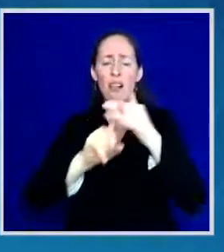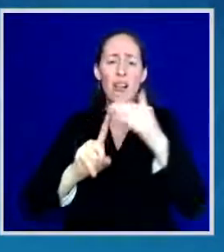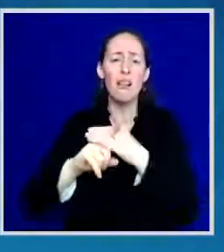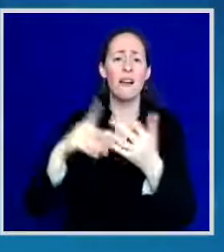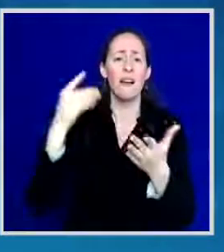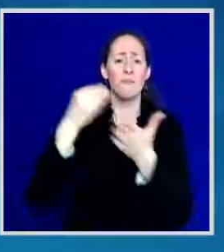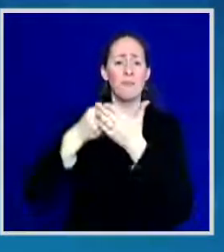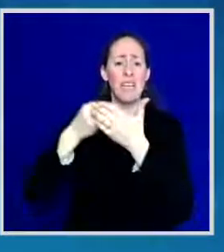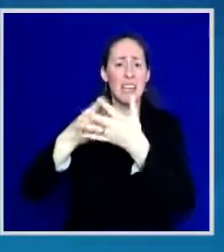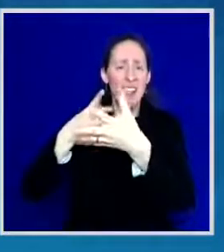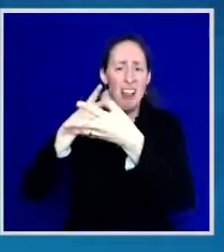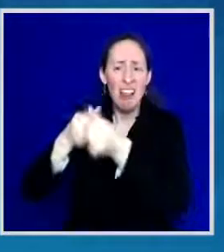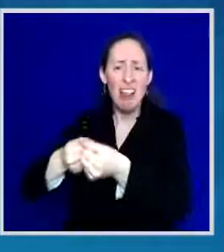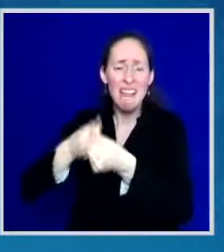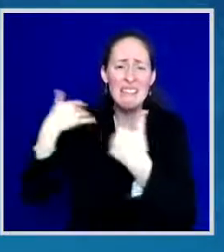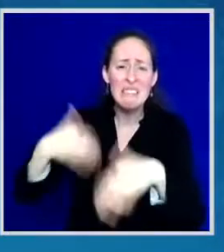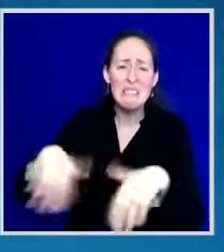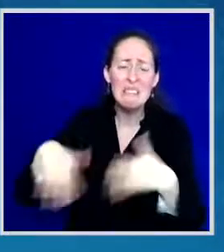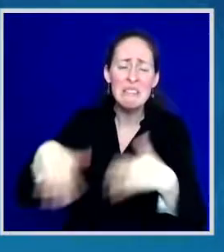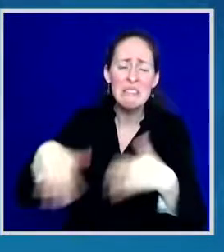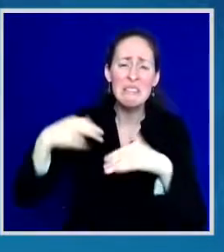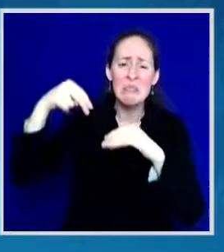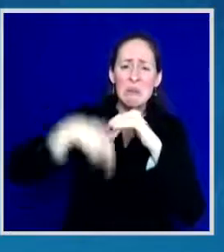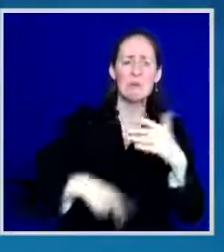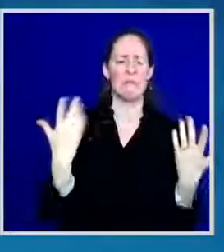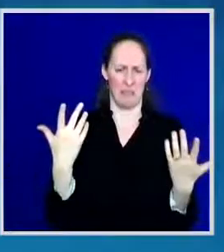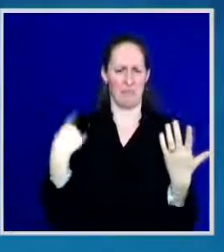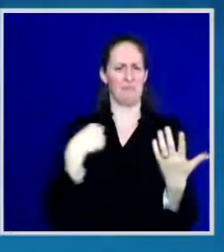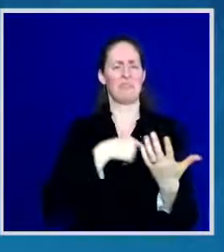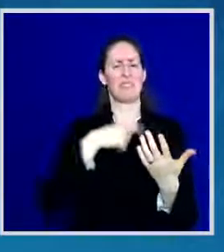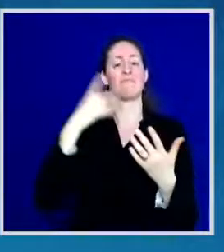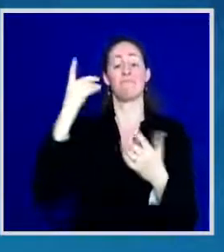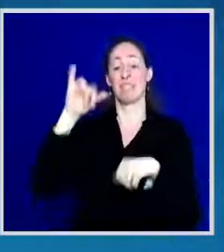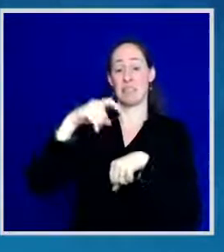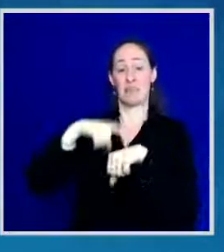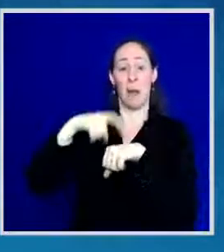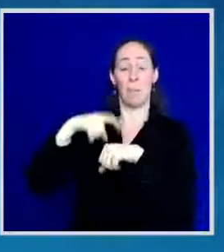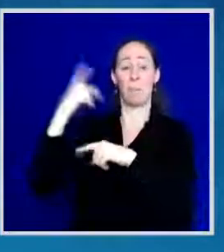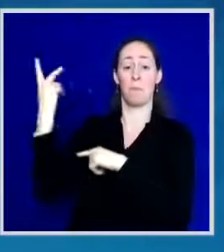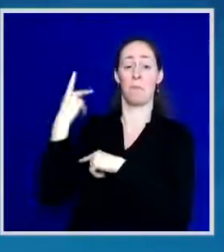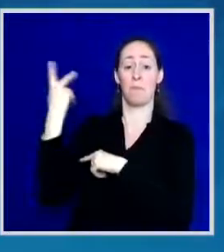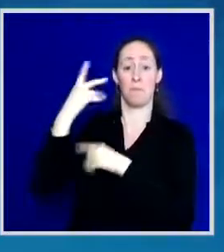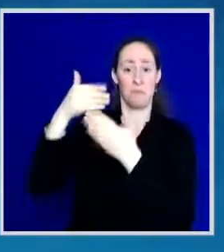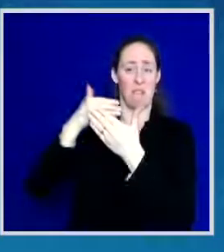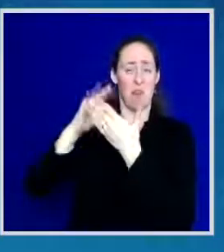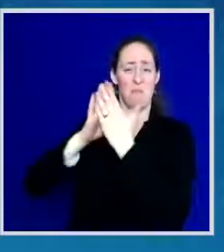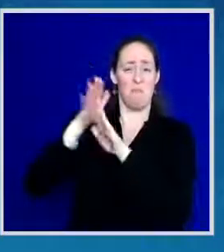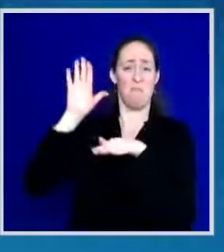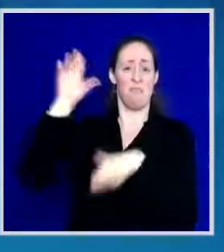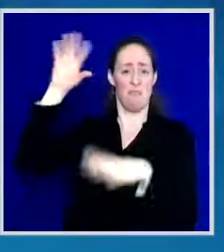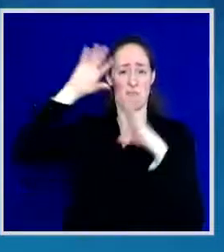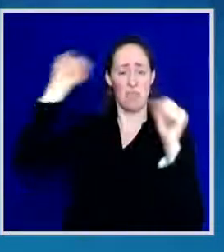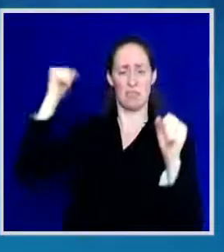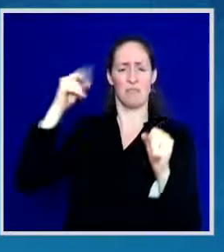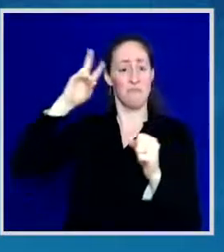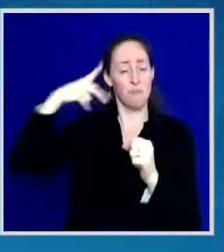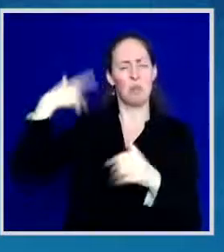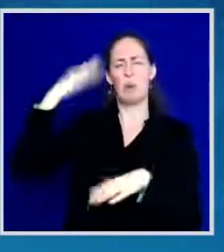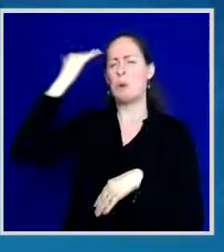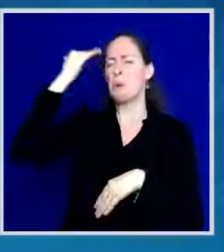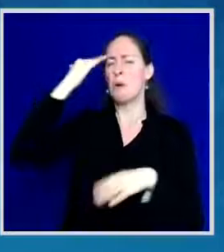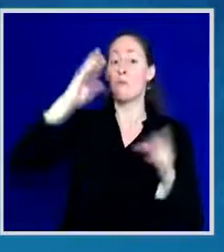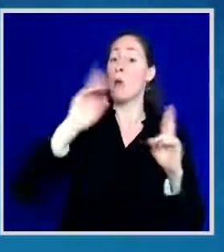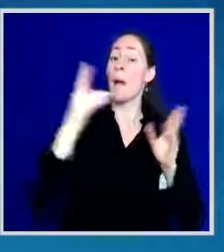President and I, we knew that before we took office. So, we developed a plan called the American